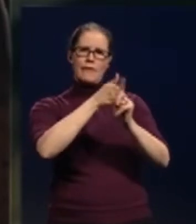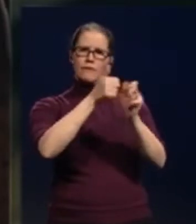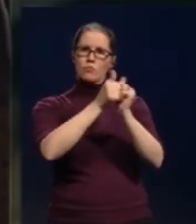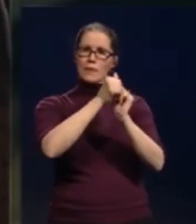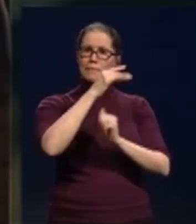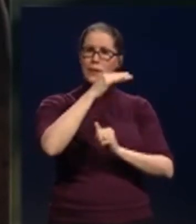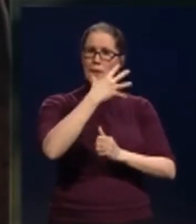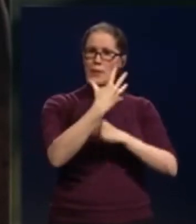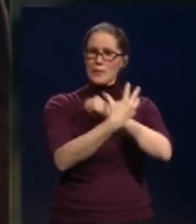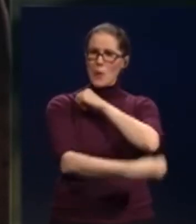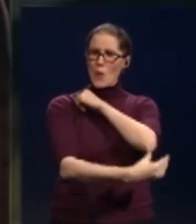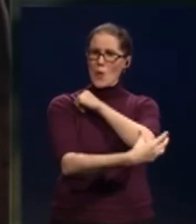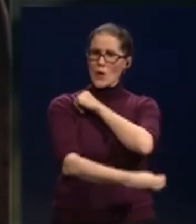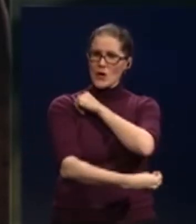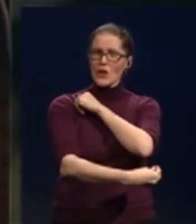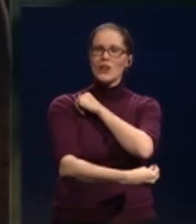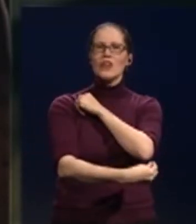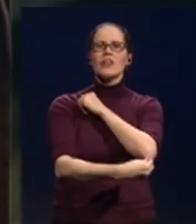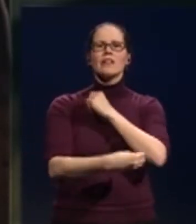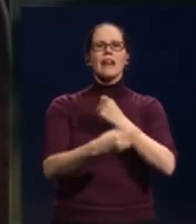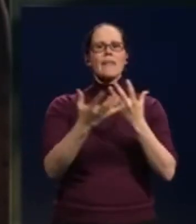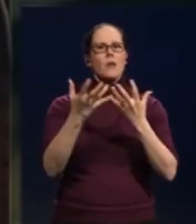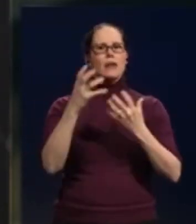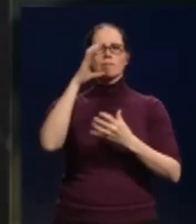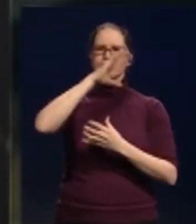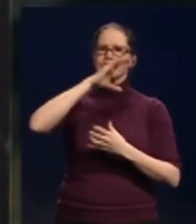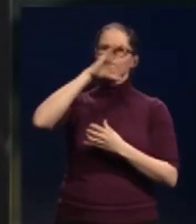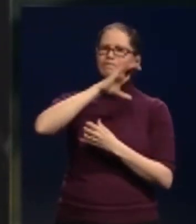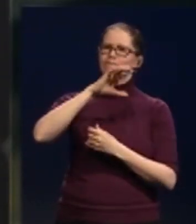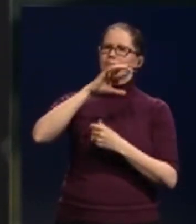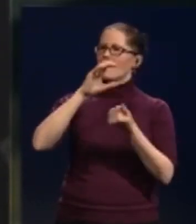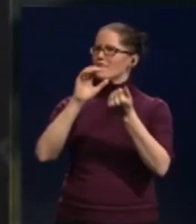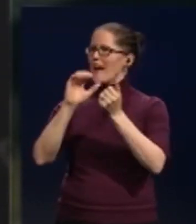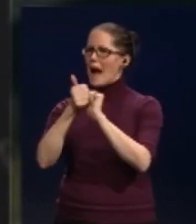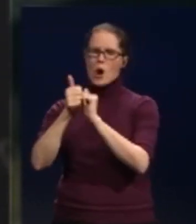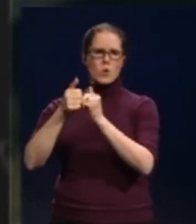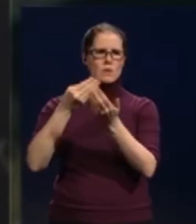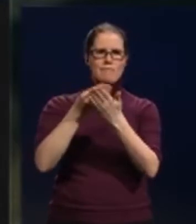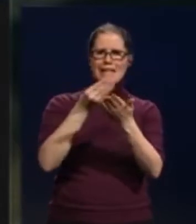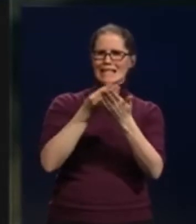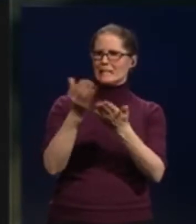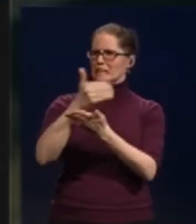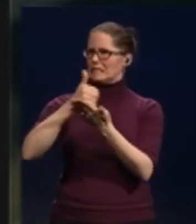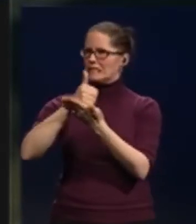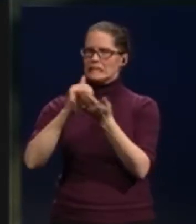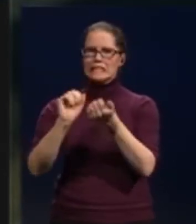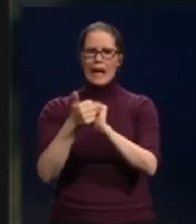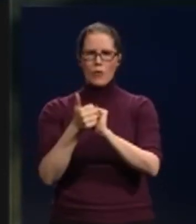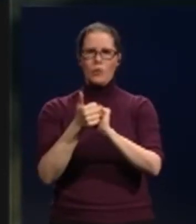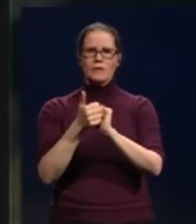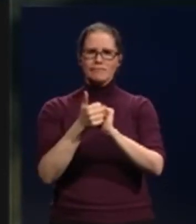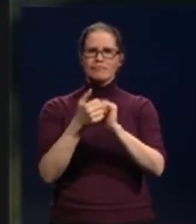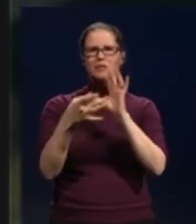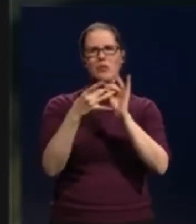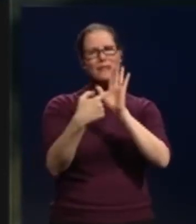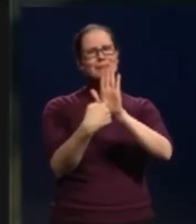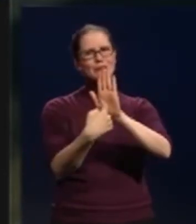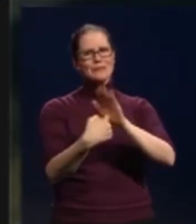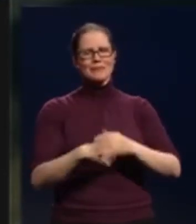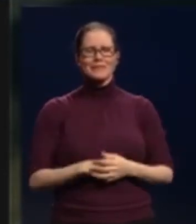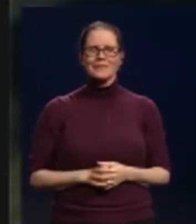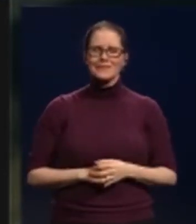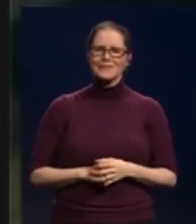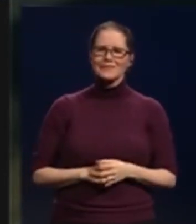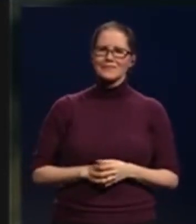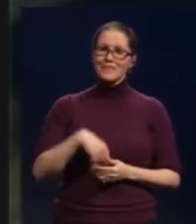he will get up and search for a way to provide. That's when he meets the man stuck in a mountain. McGilvery says this production is a